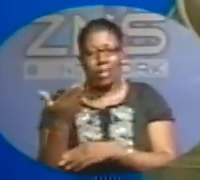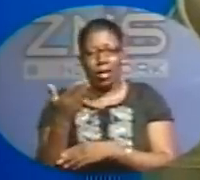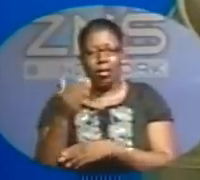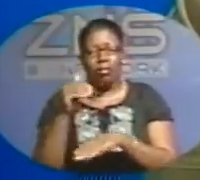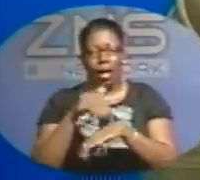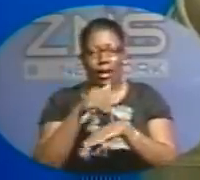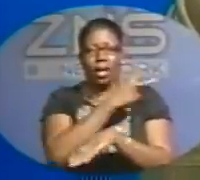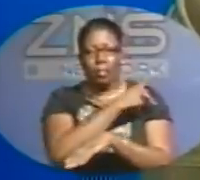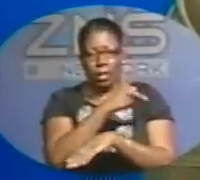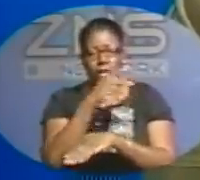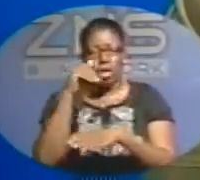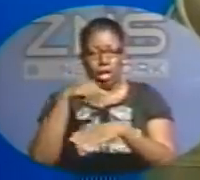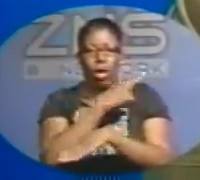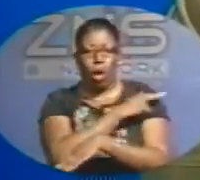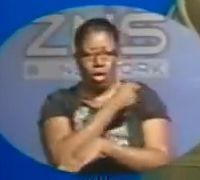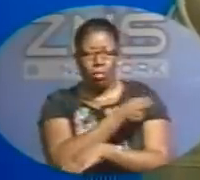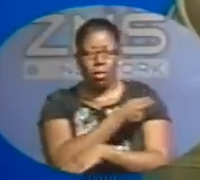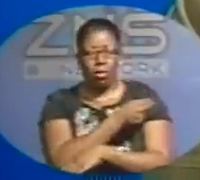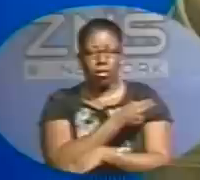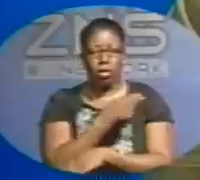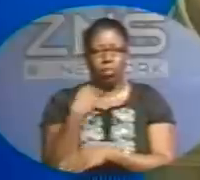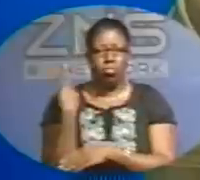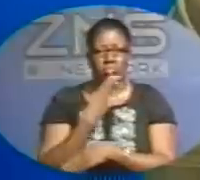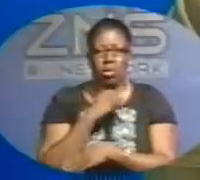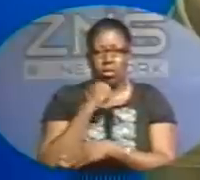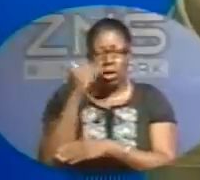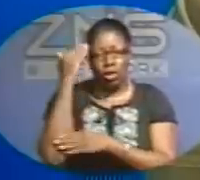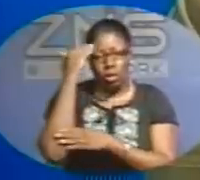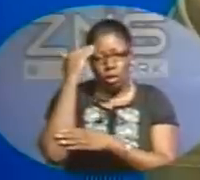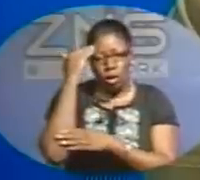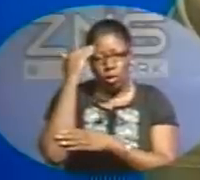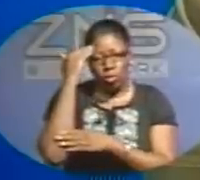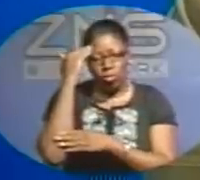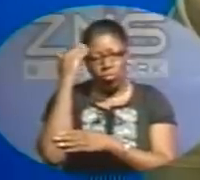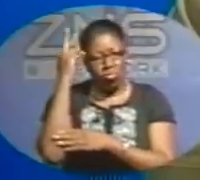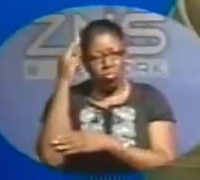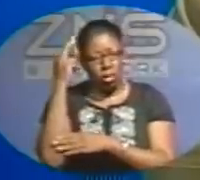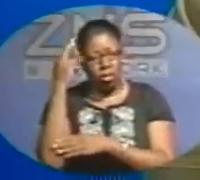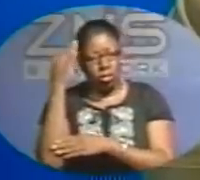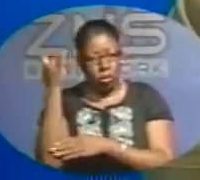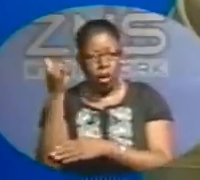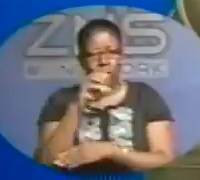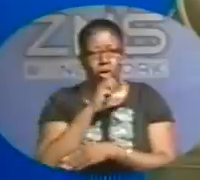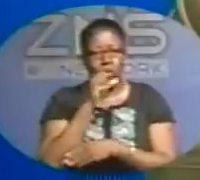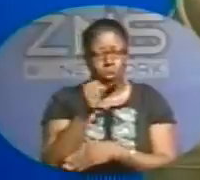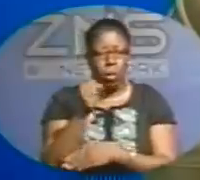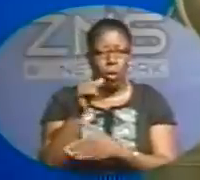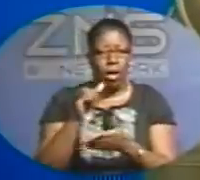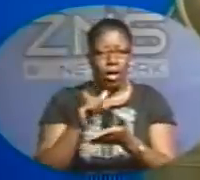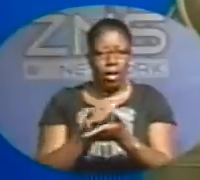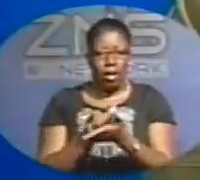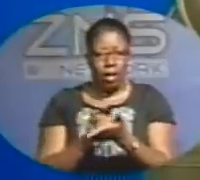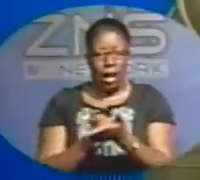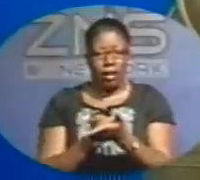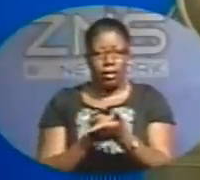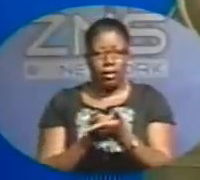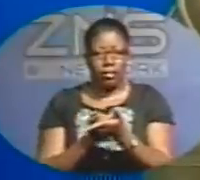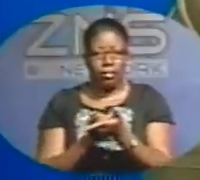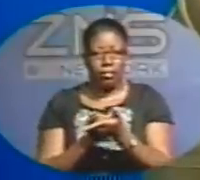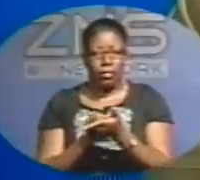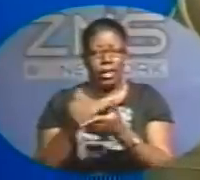patient in the hospital. And we do not know what those circumstances are. But I want to assure the Bahamian public that